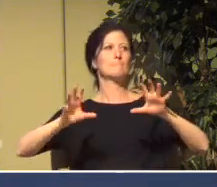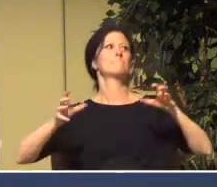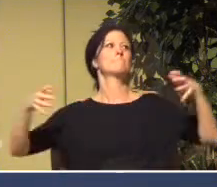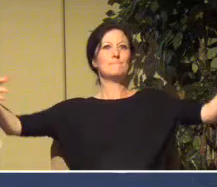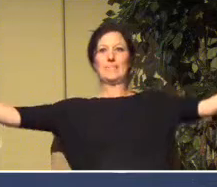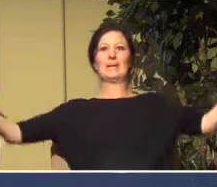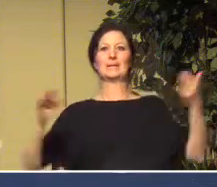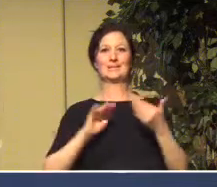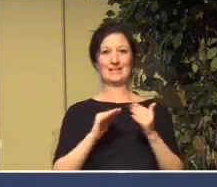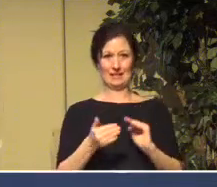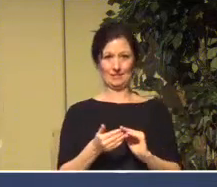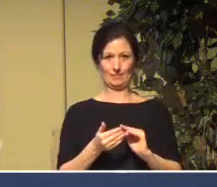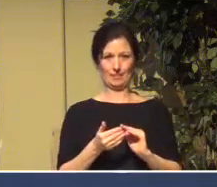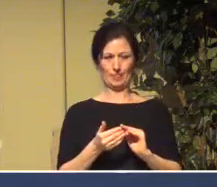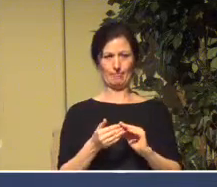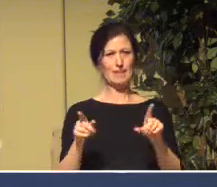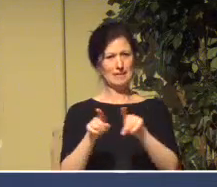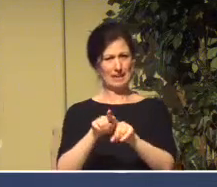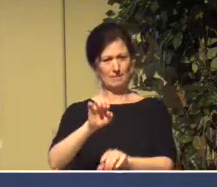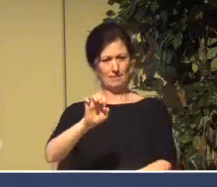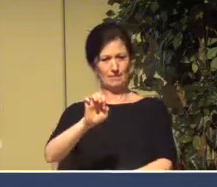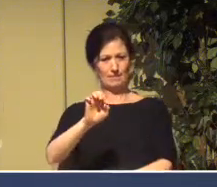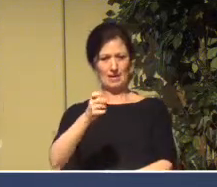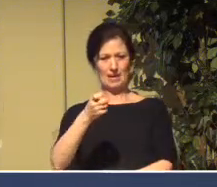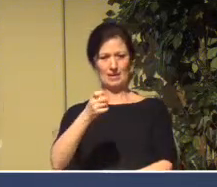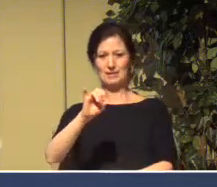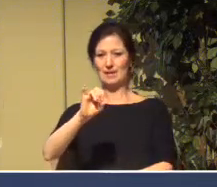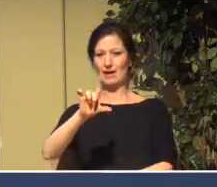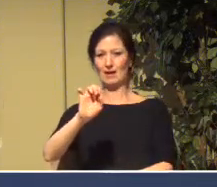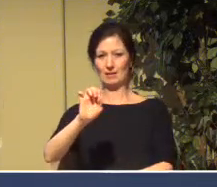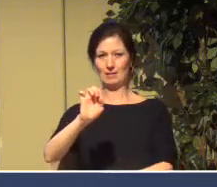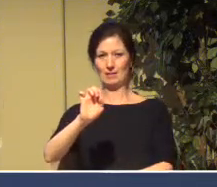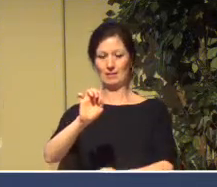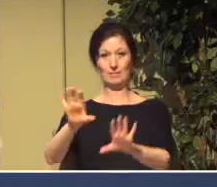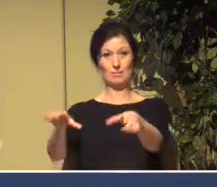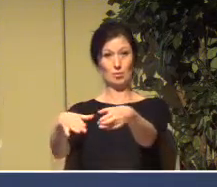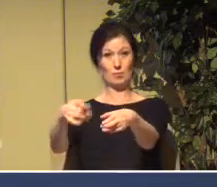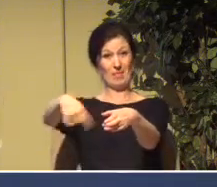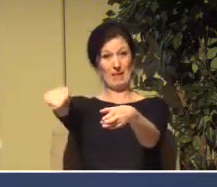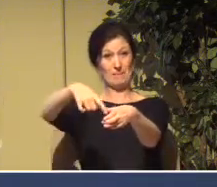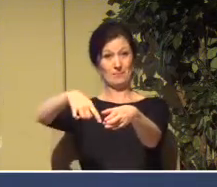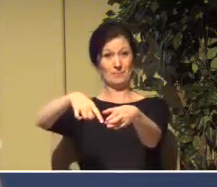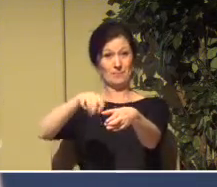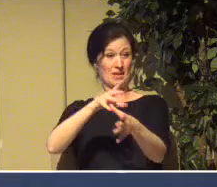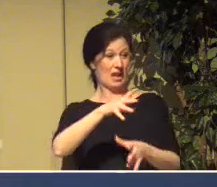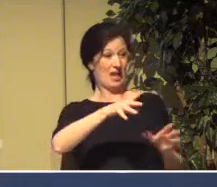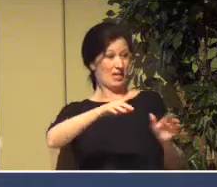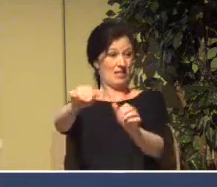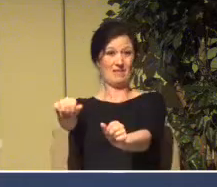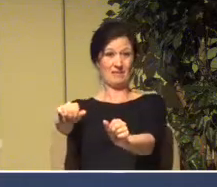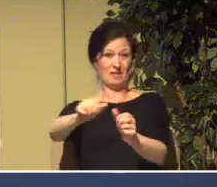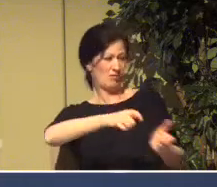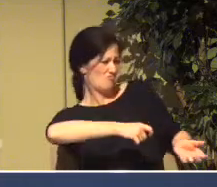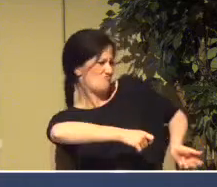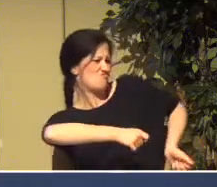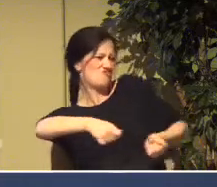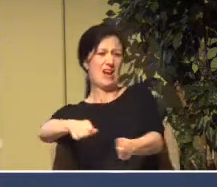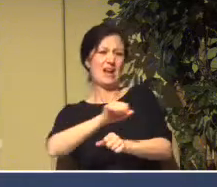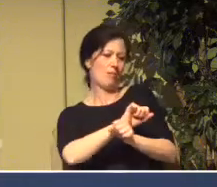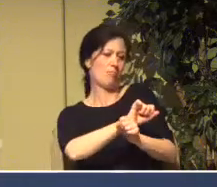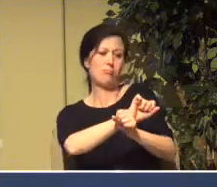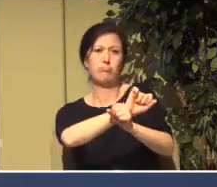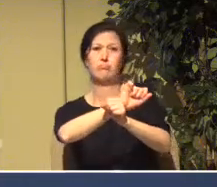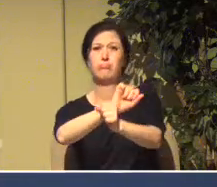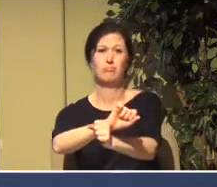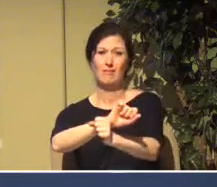case, they were part of a hostile city, a city that was powerful, had taken them captive, dragged them there against their